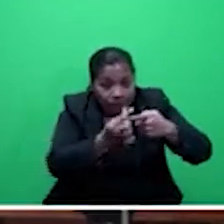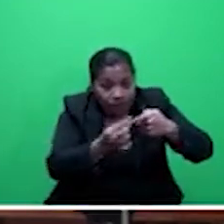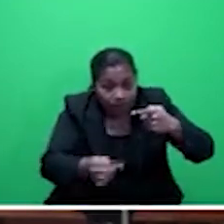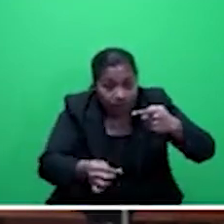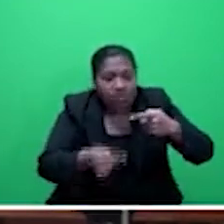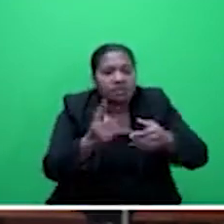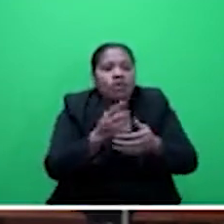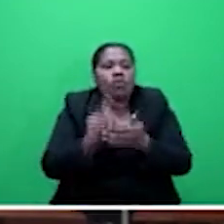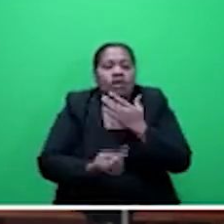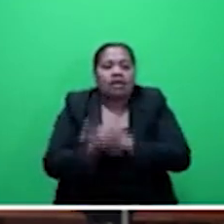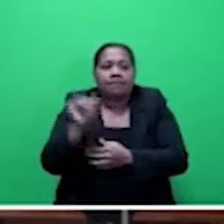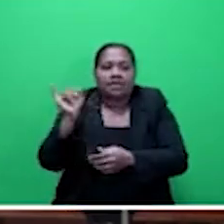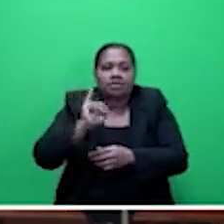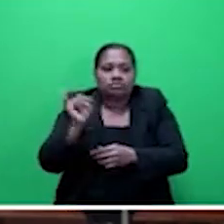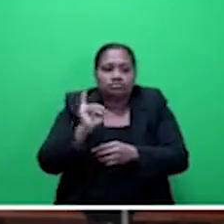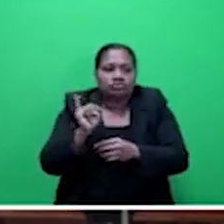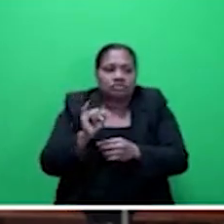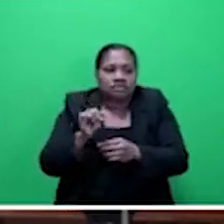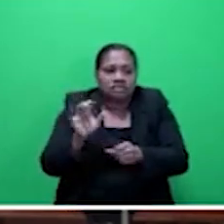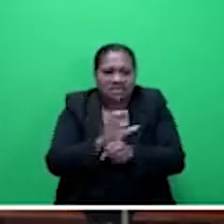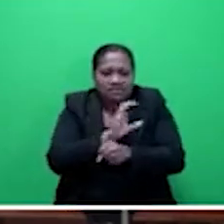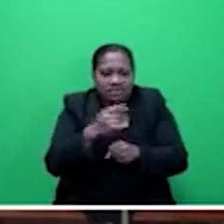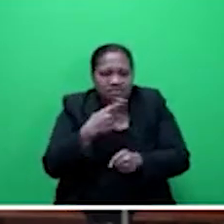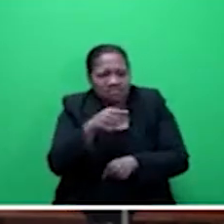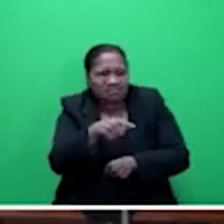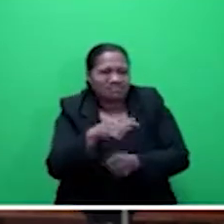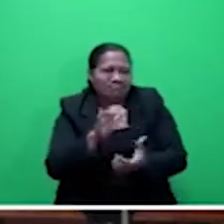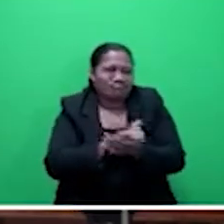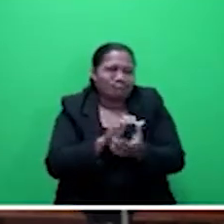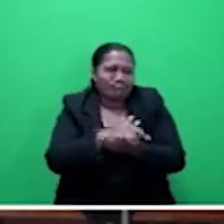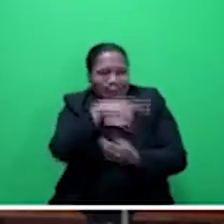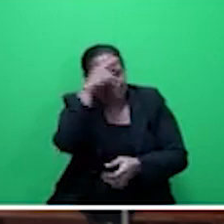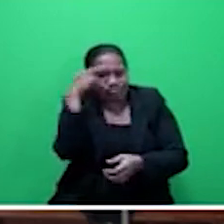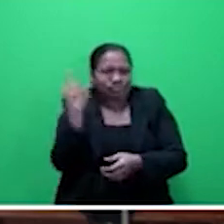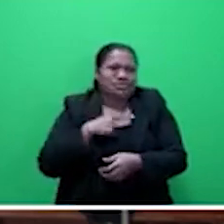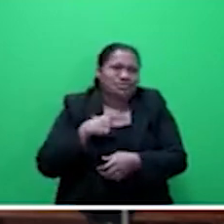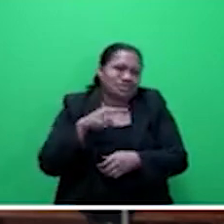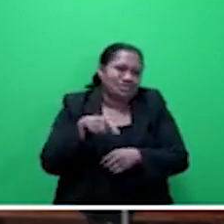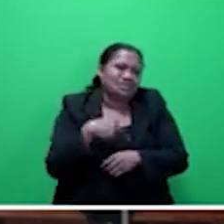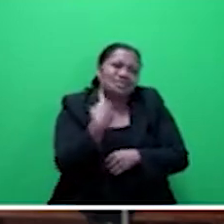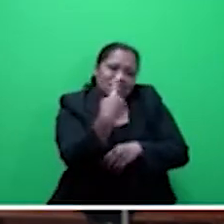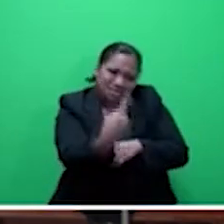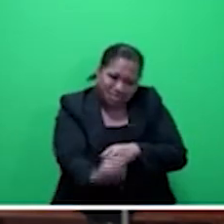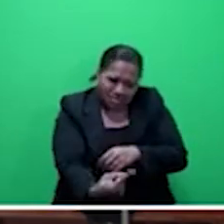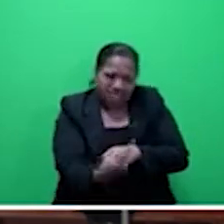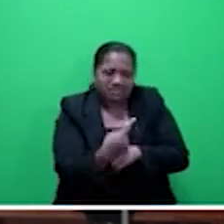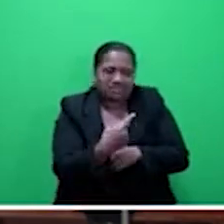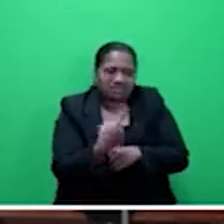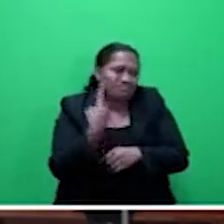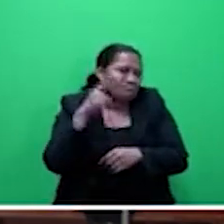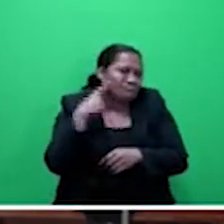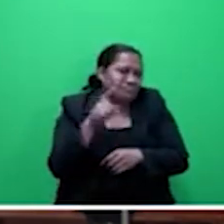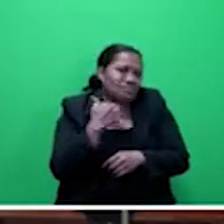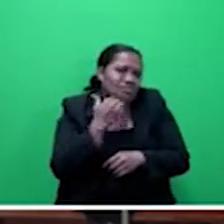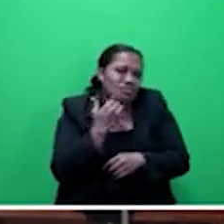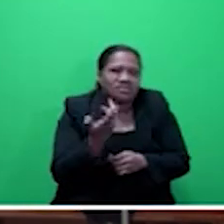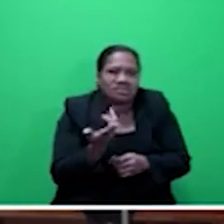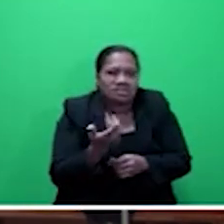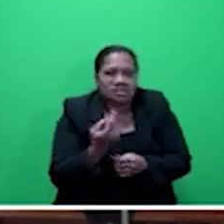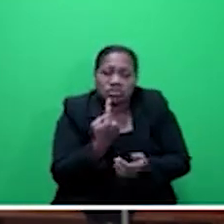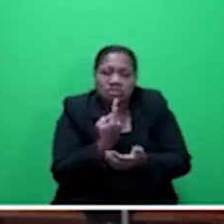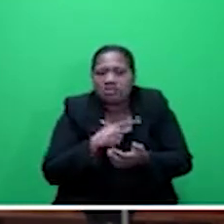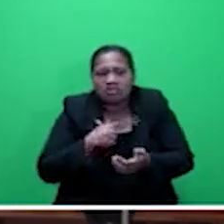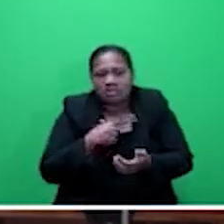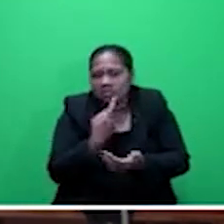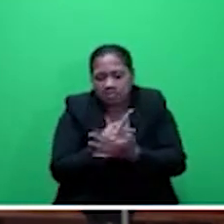say, well, he was grog-doped. He contributed to the negligence of his thumb being chopped off, and therefore will only pay X percentage